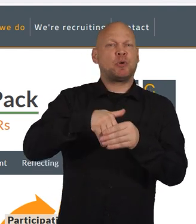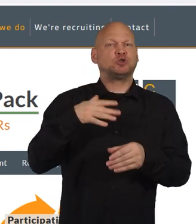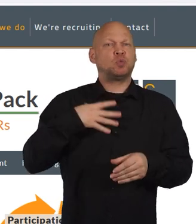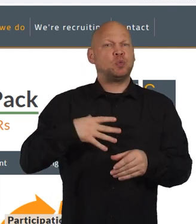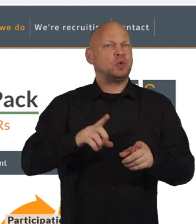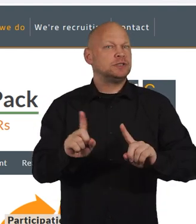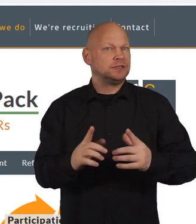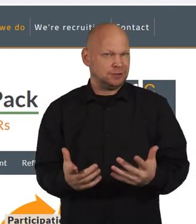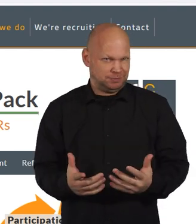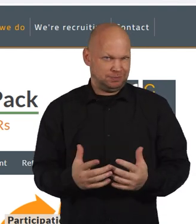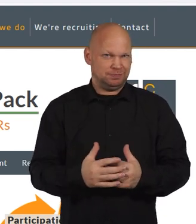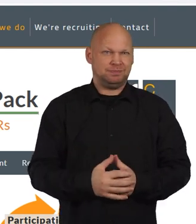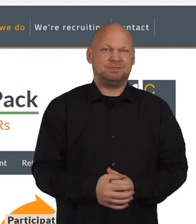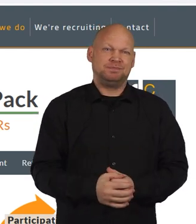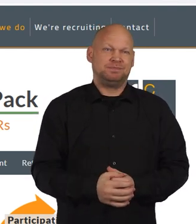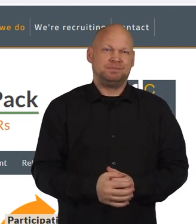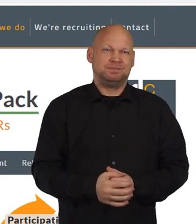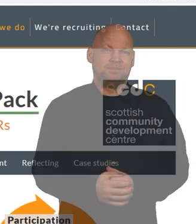what participation requests are.